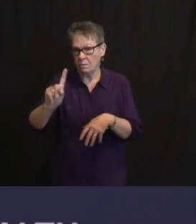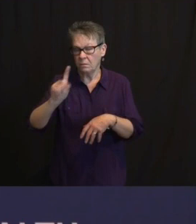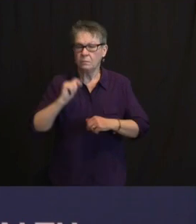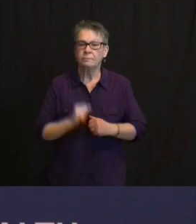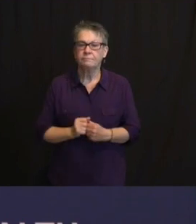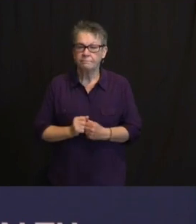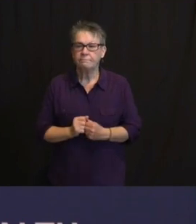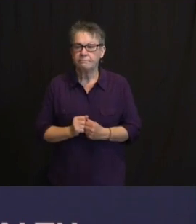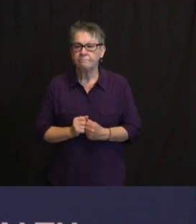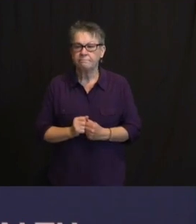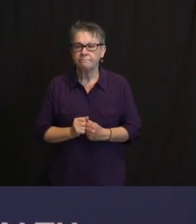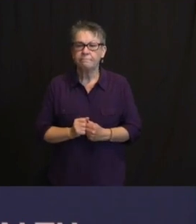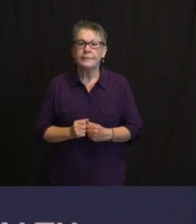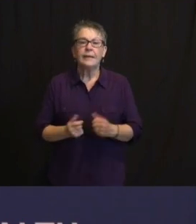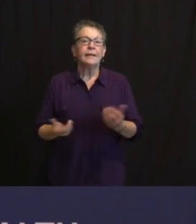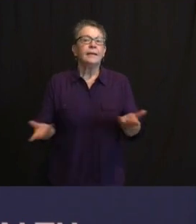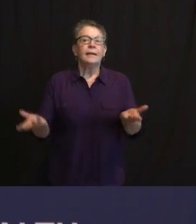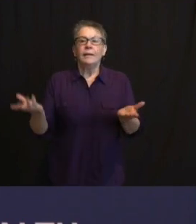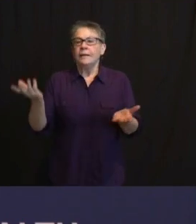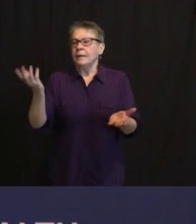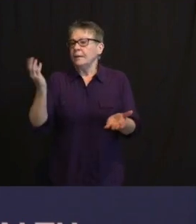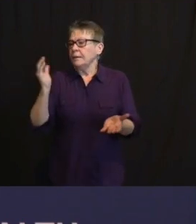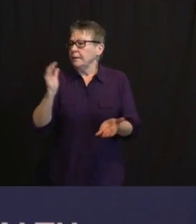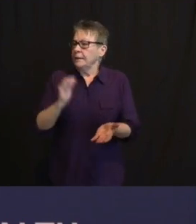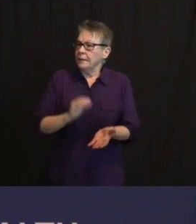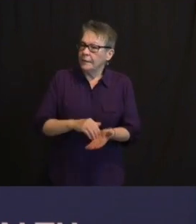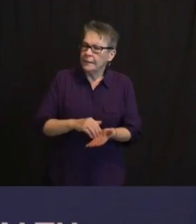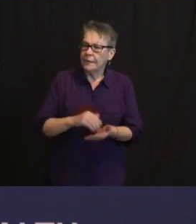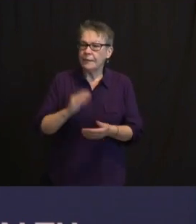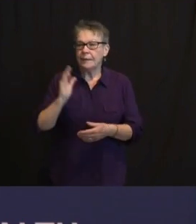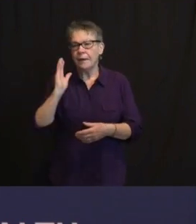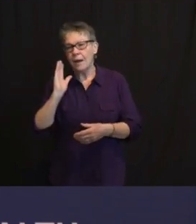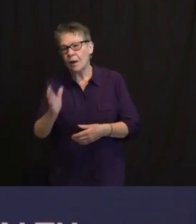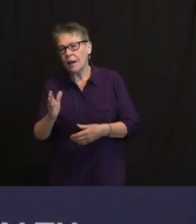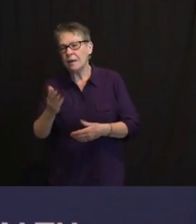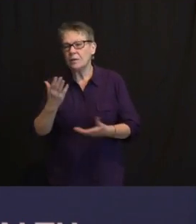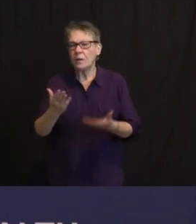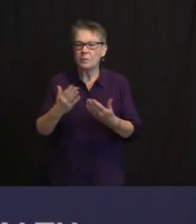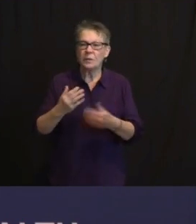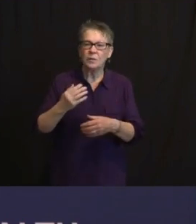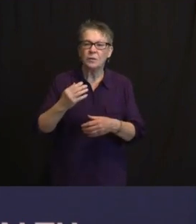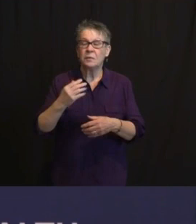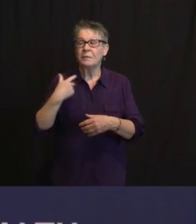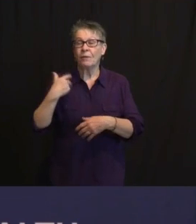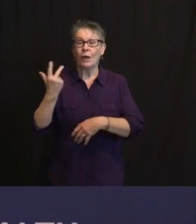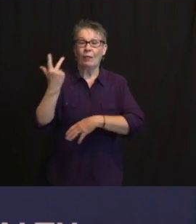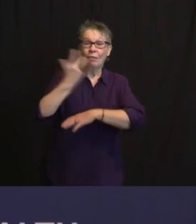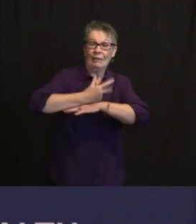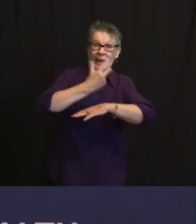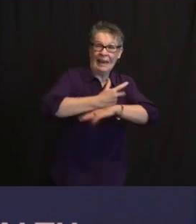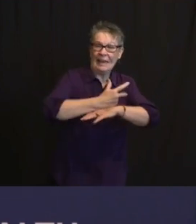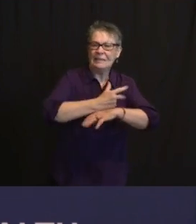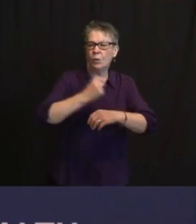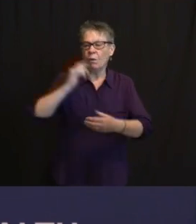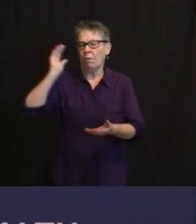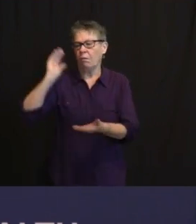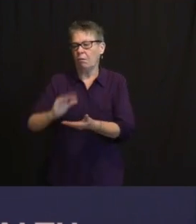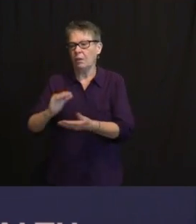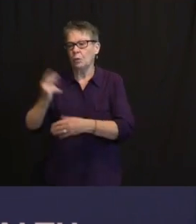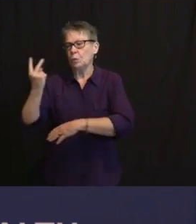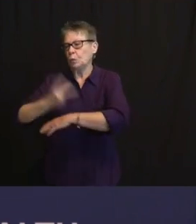AND, AGAIN, WHETHER WE CONTINUE THE 3 OR 2, WE'LL COME TO SOME CONCLUSION ON THAT SOONER THAN LATER.